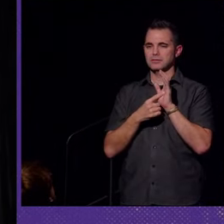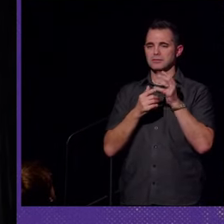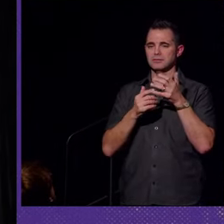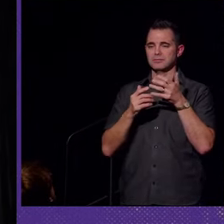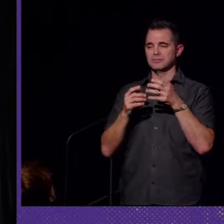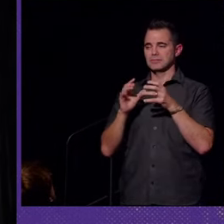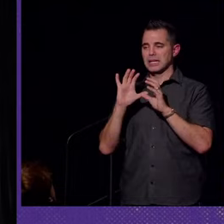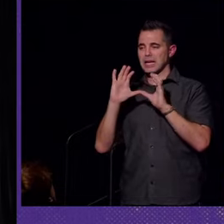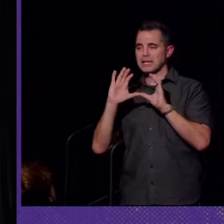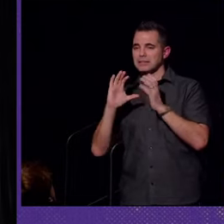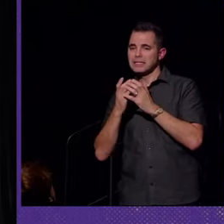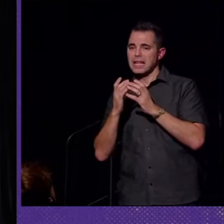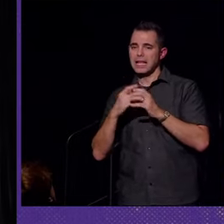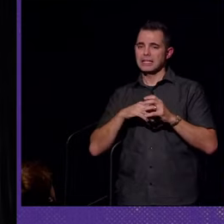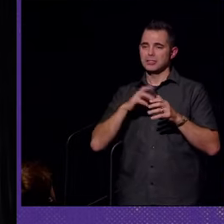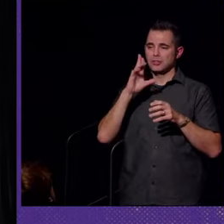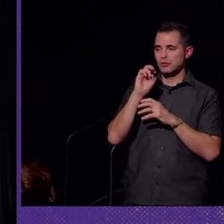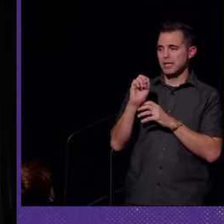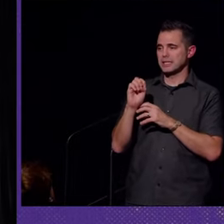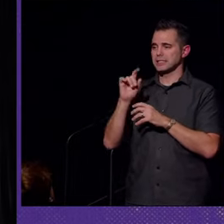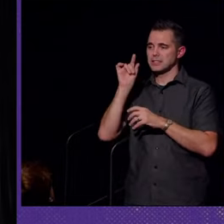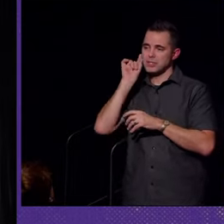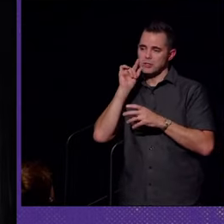other identities, like, maybe race or gender.